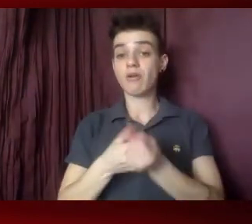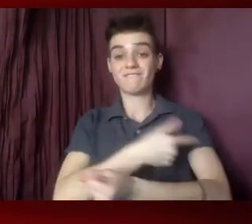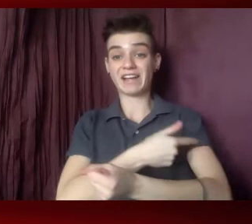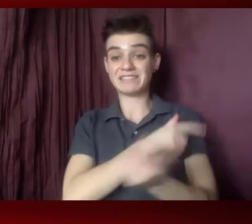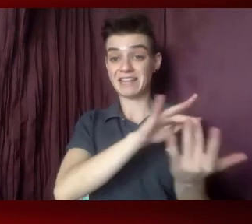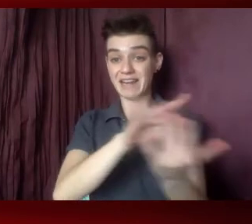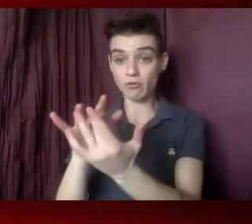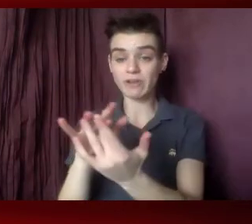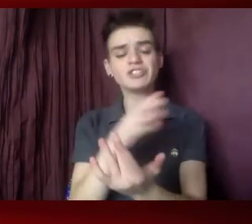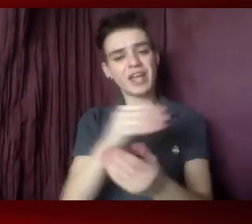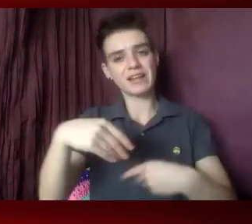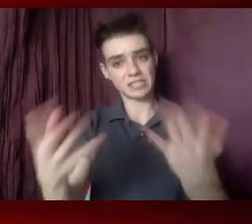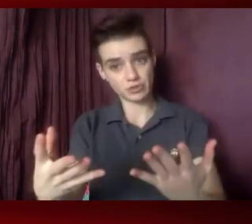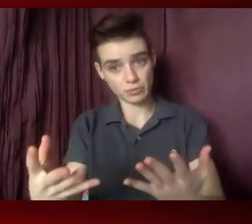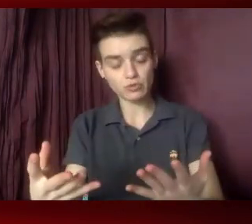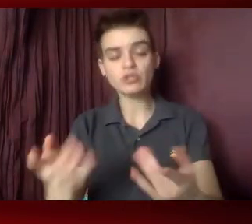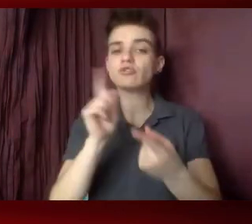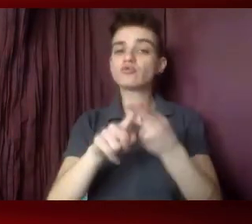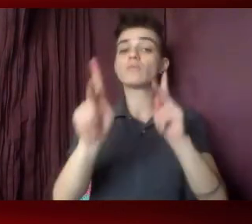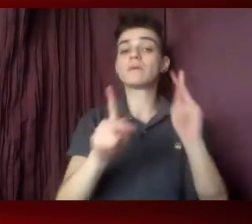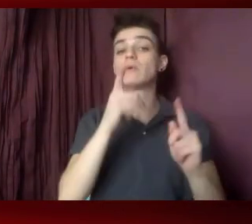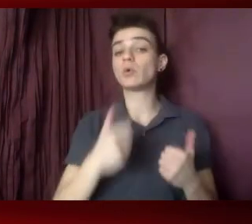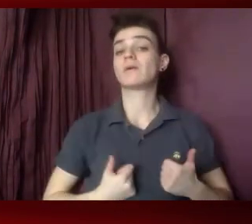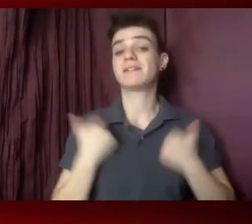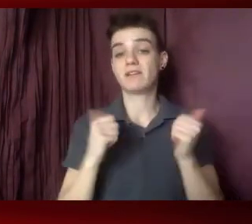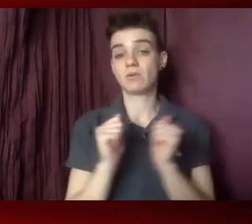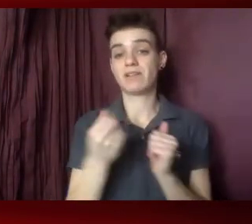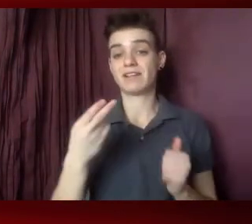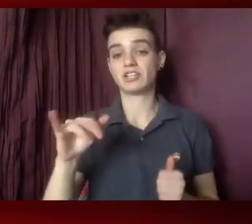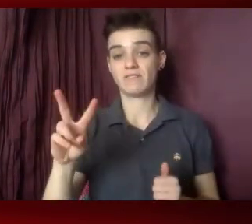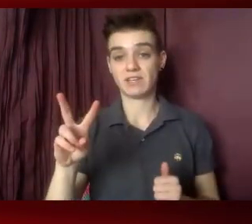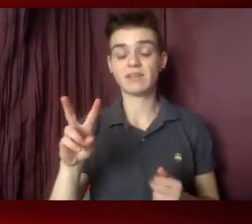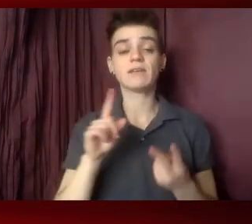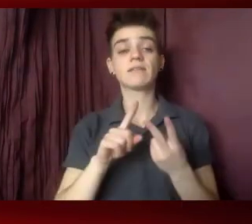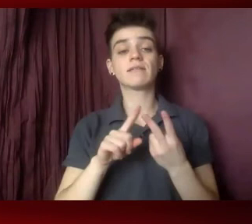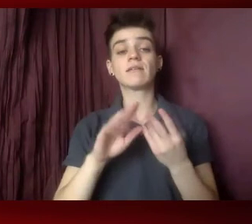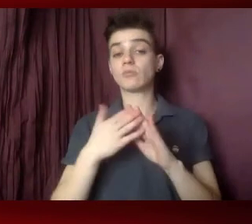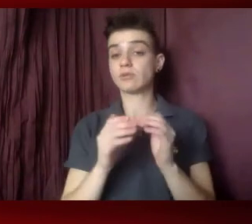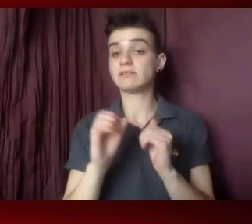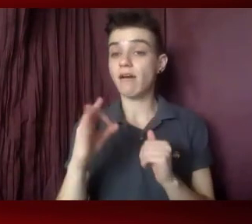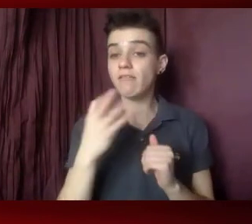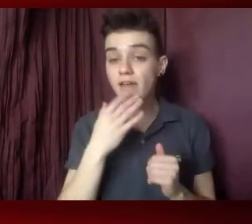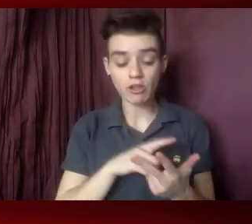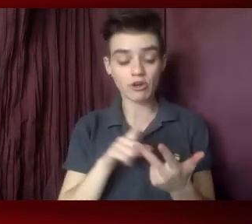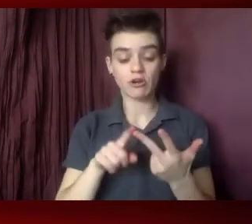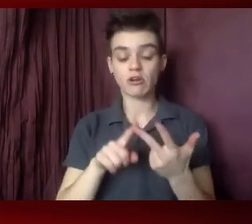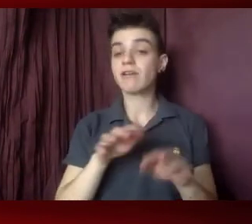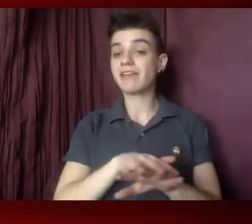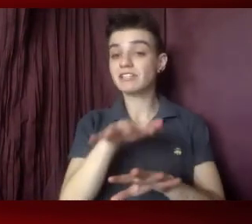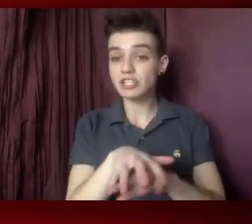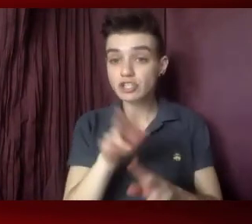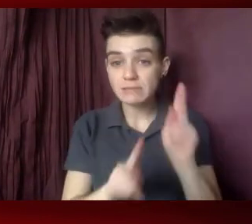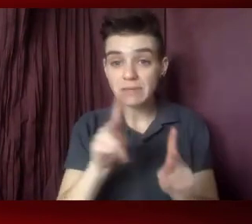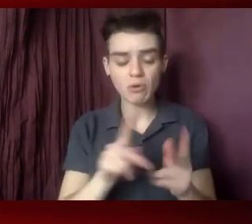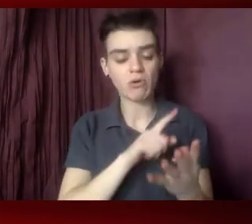and distribution efforts to people living with HIV, to communities of color, to indigenous nations, and to people with